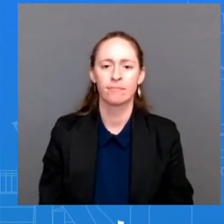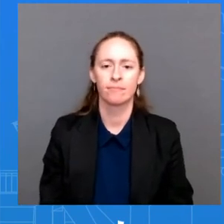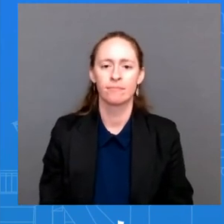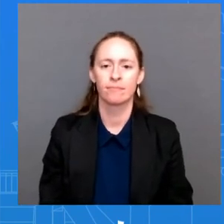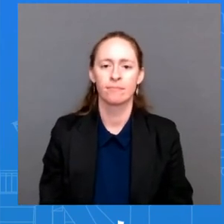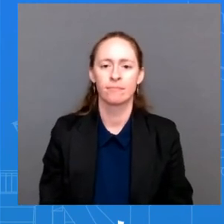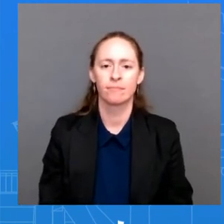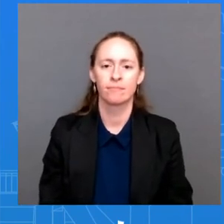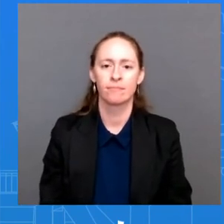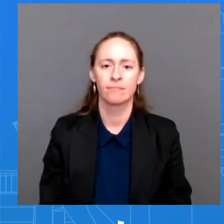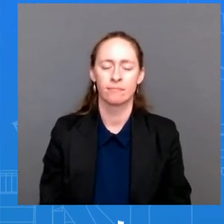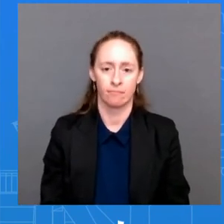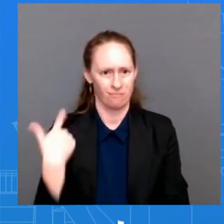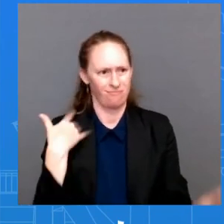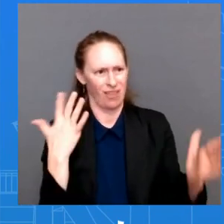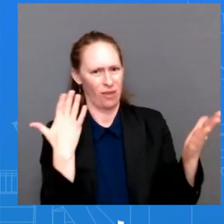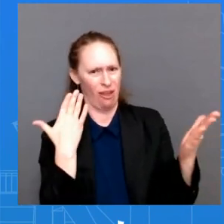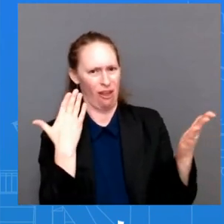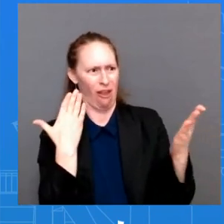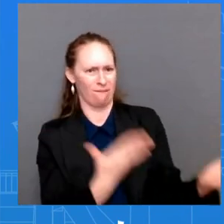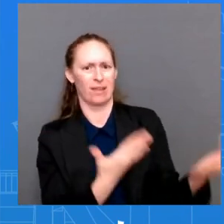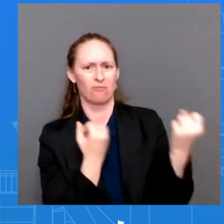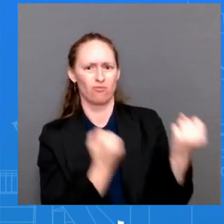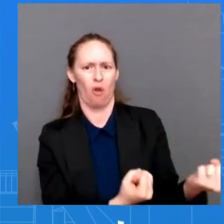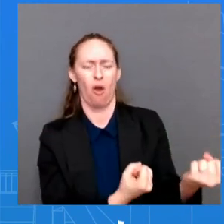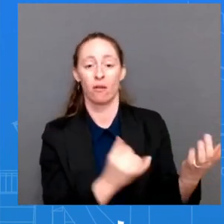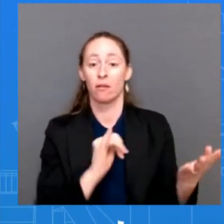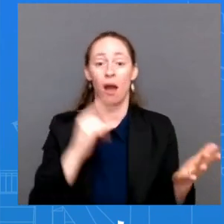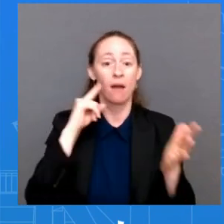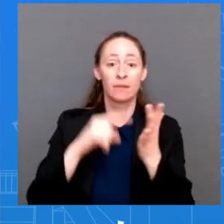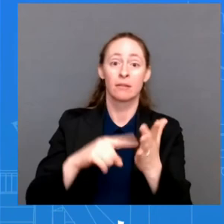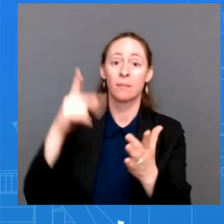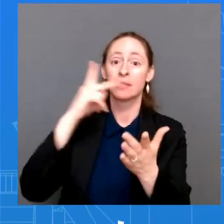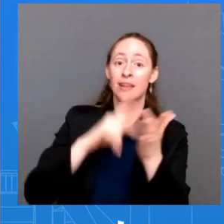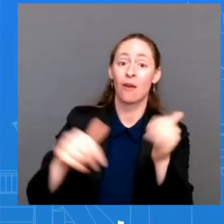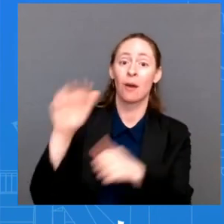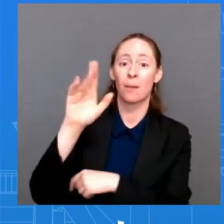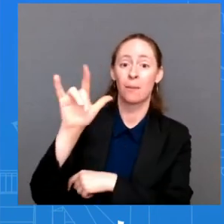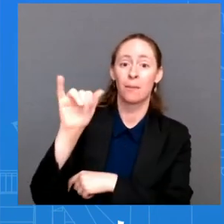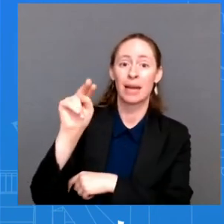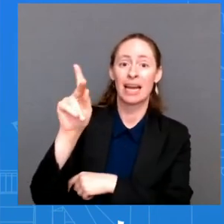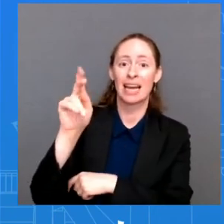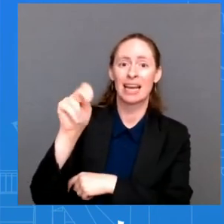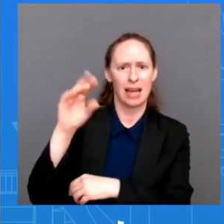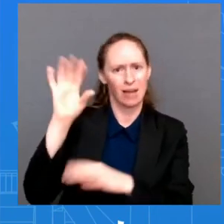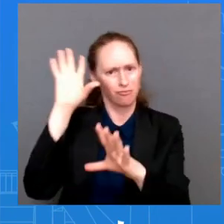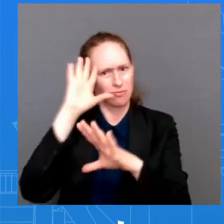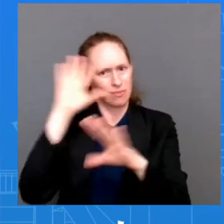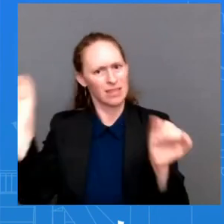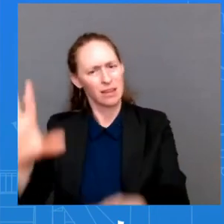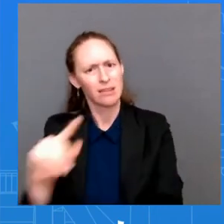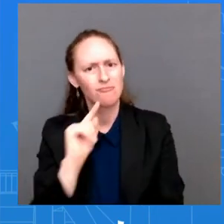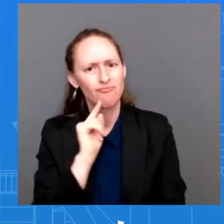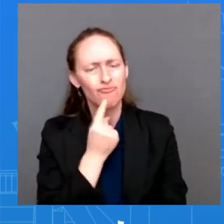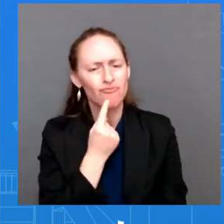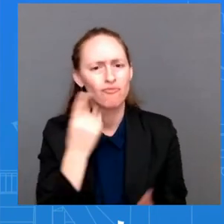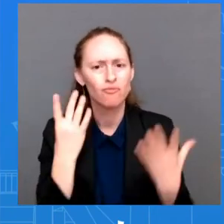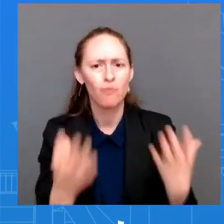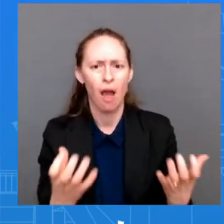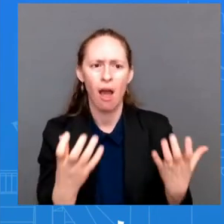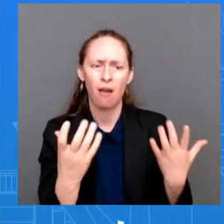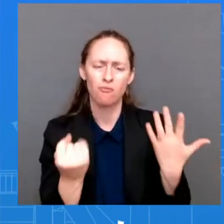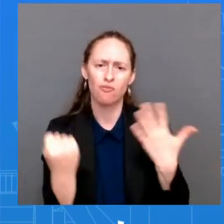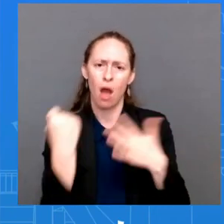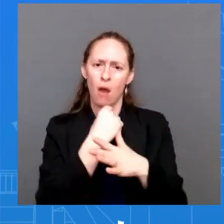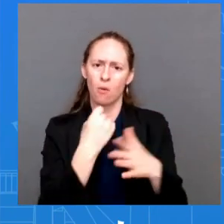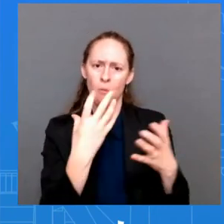secretary blinken and as you've heard from uh this president we are taking this very seriously and this is a top of mind for this president and we want to see them come